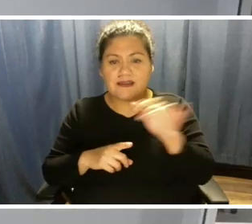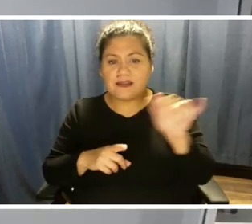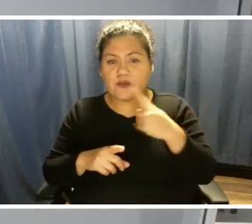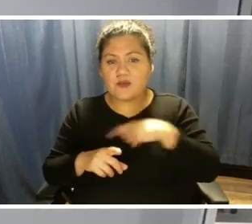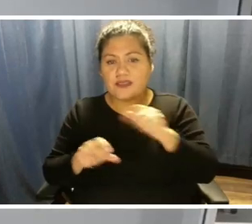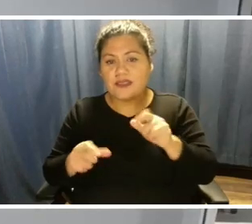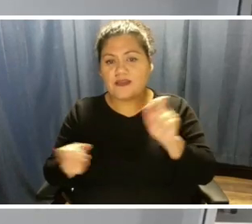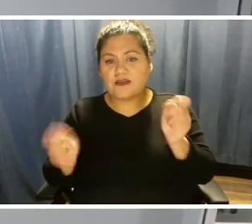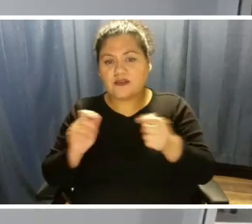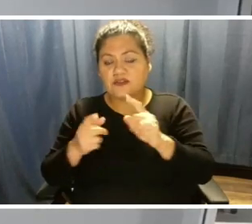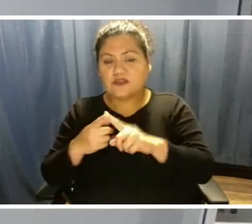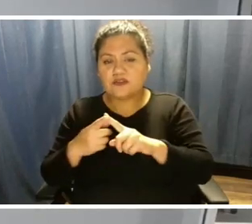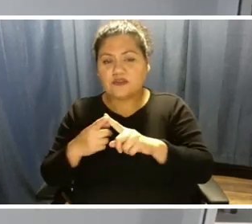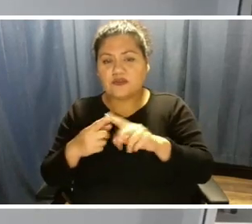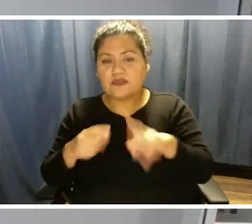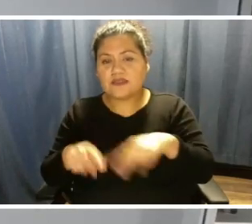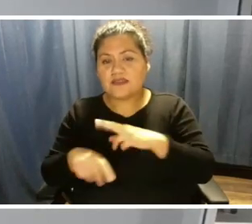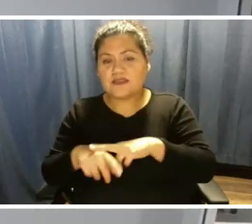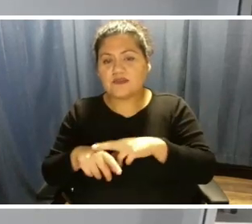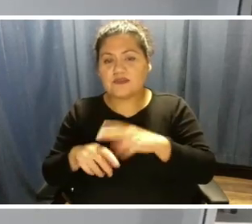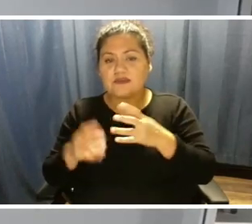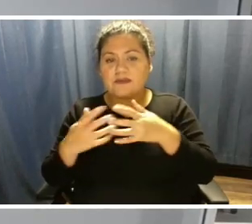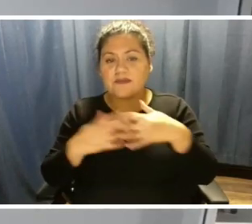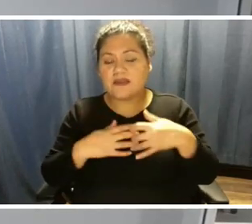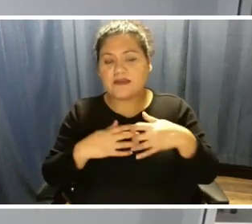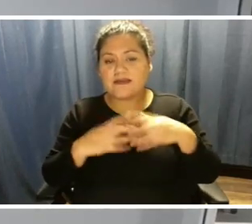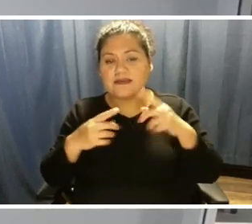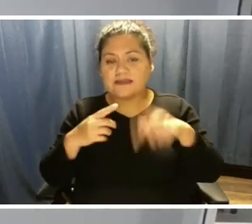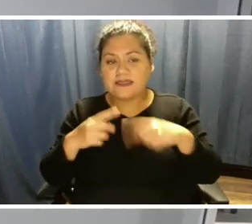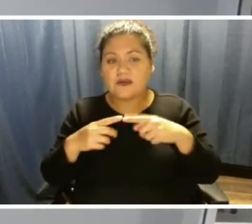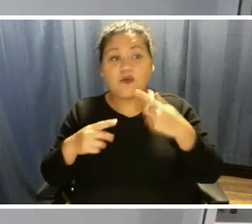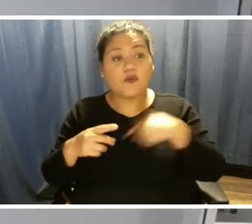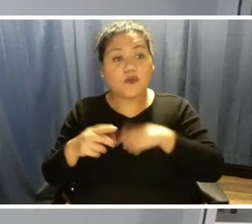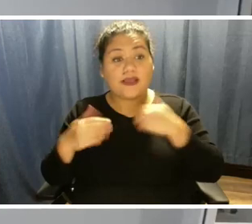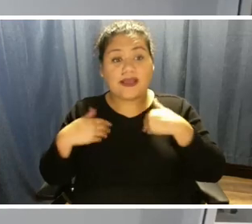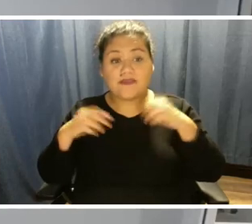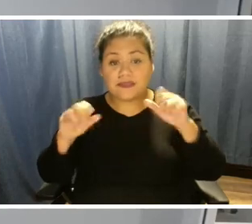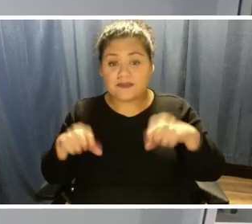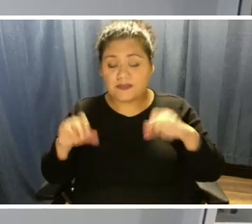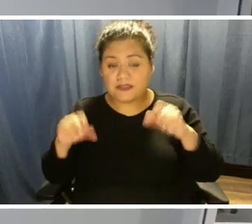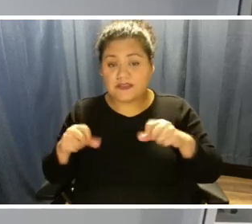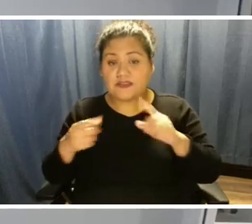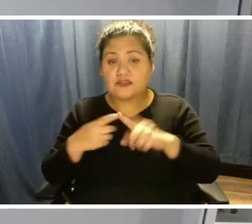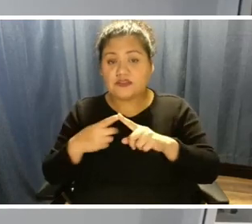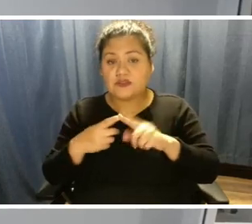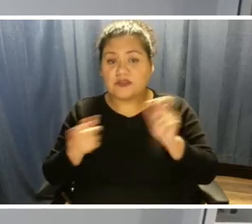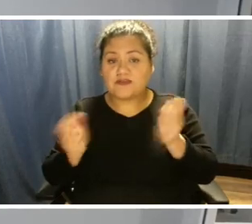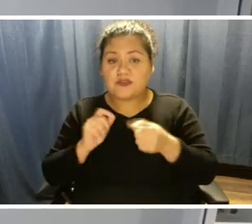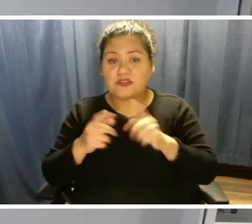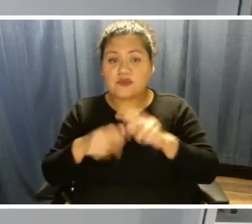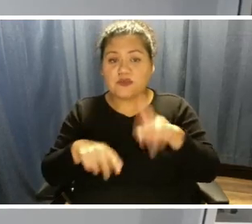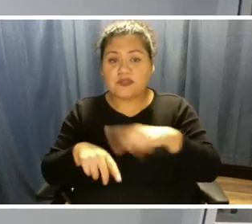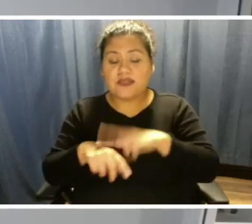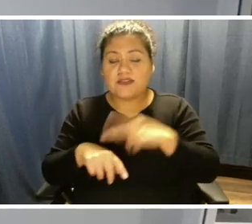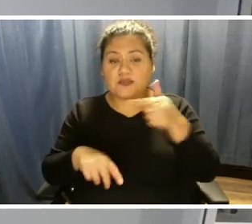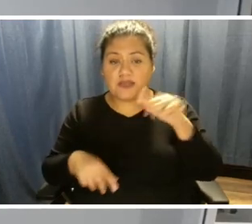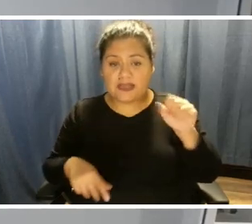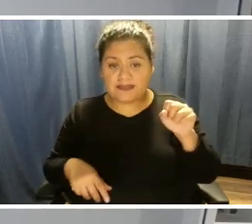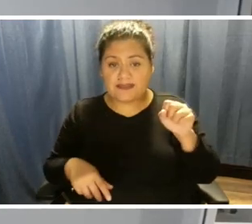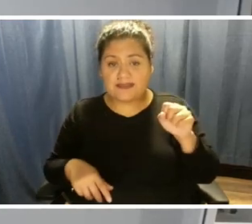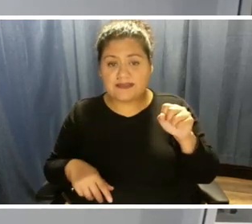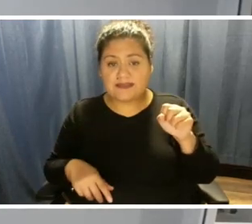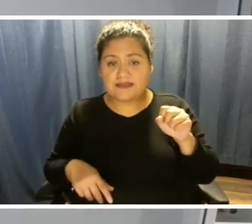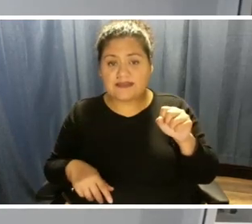to a natural combined cycle unit. We do have the ability to convert it to natural gas. And the